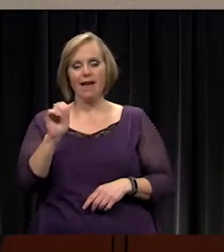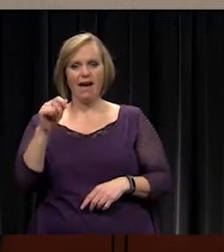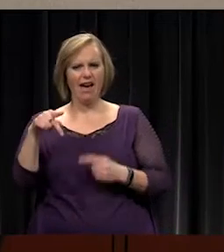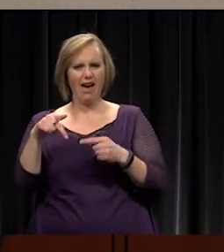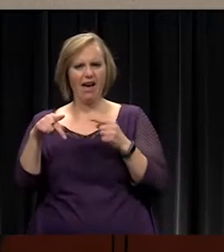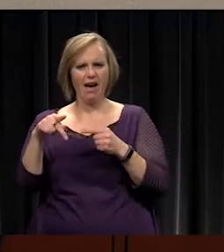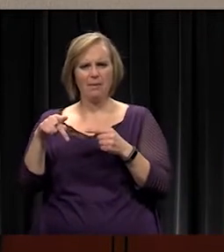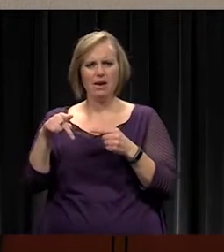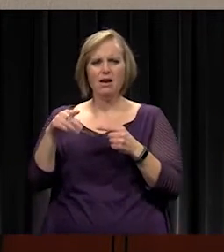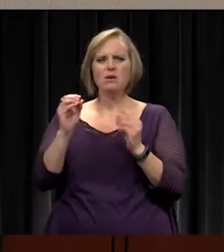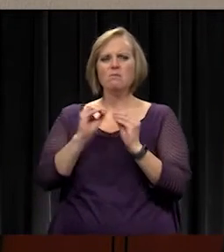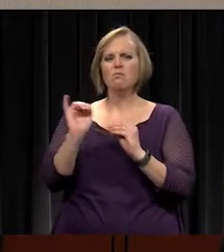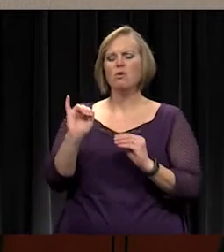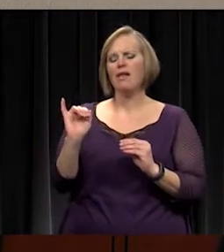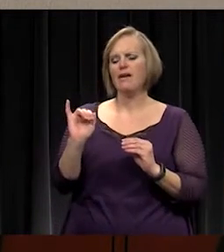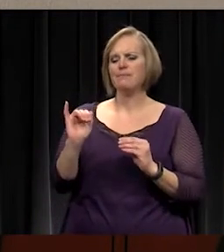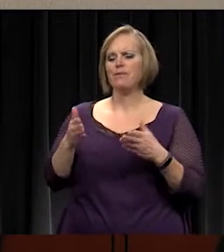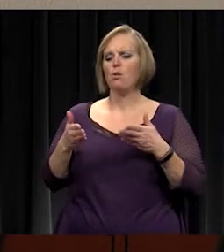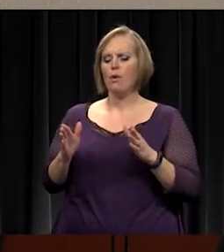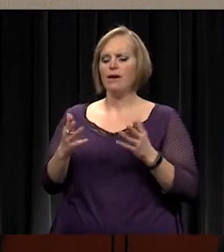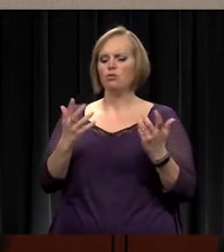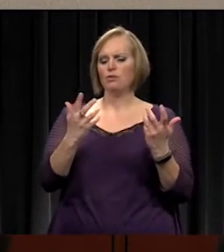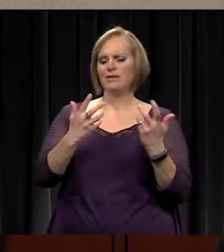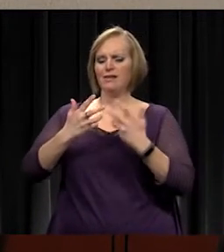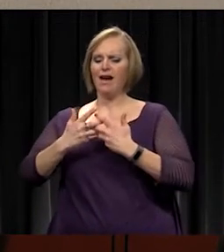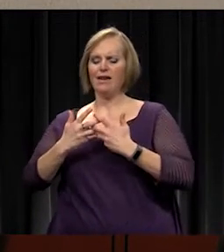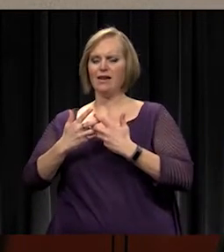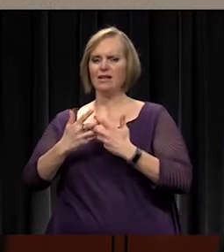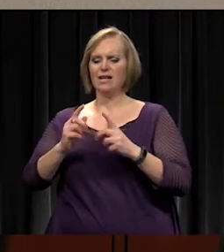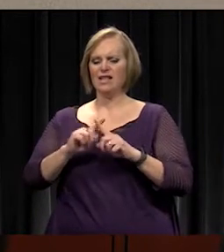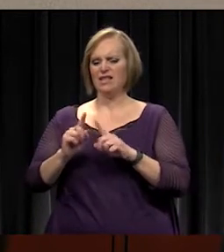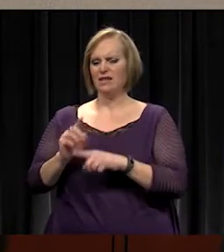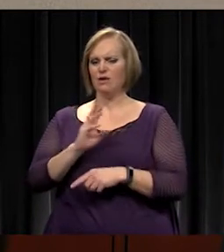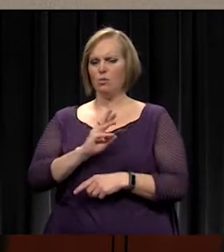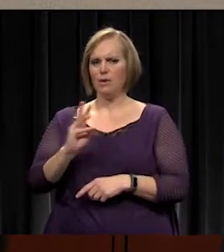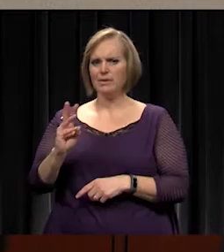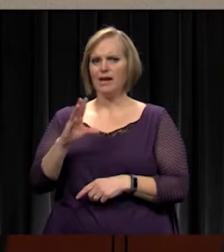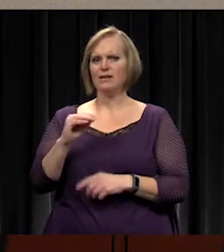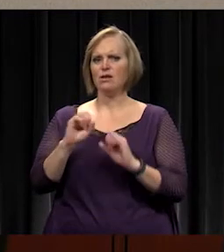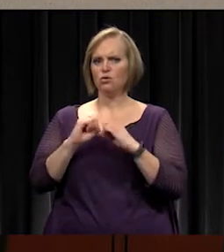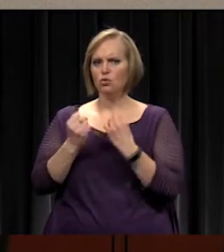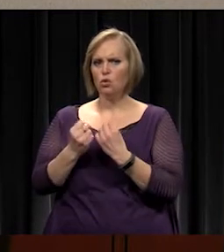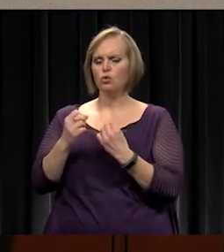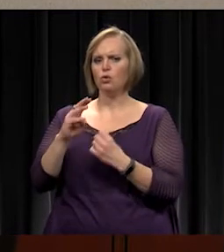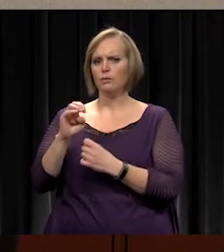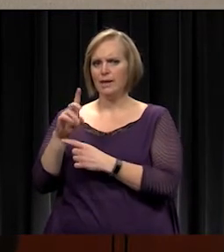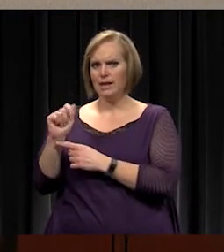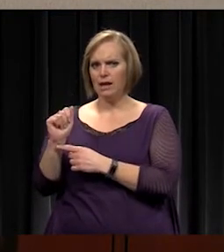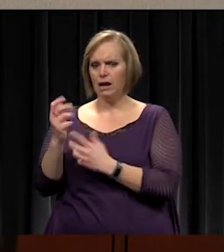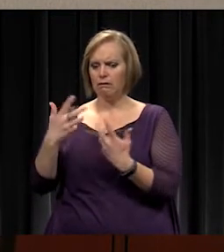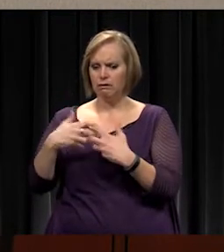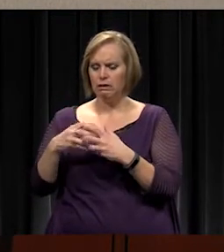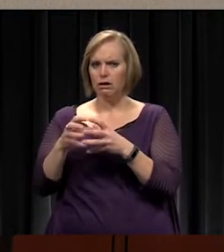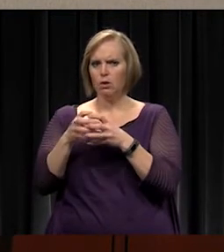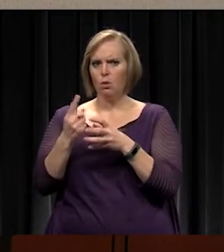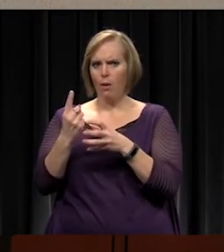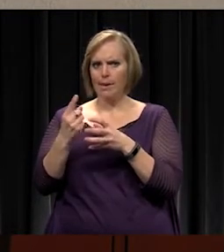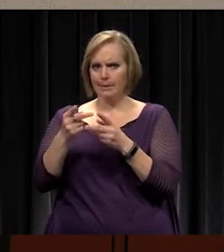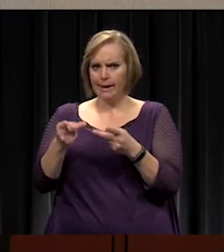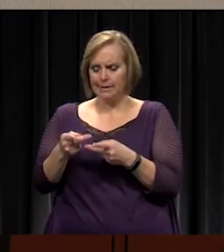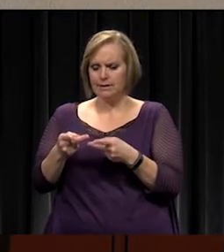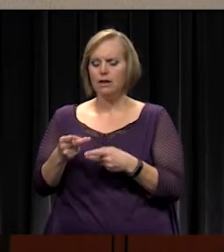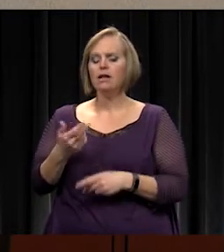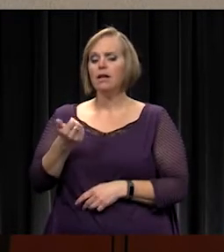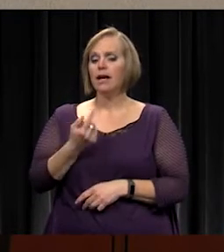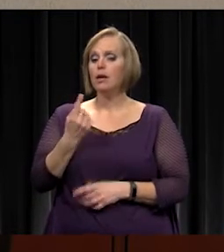a way to tie in different websites together, social media together into one spot. Anyone who is